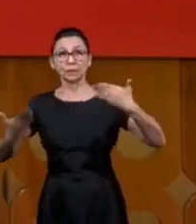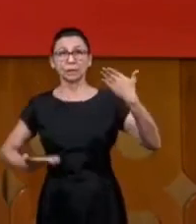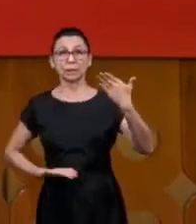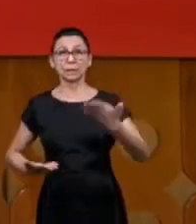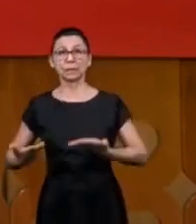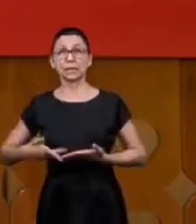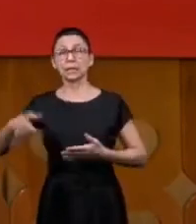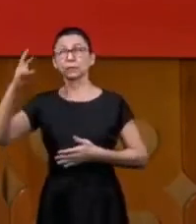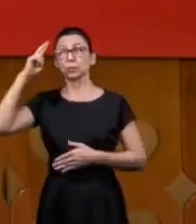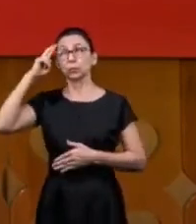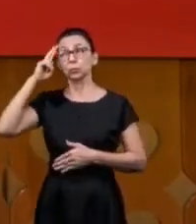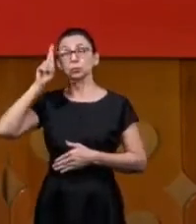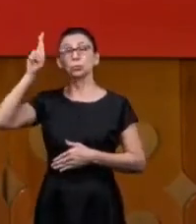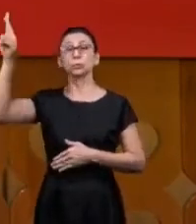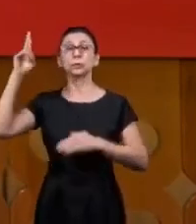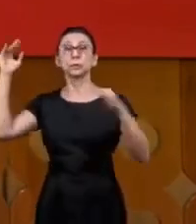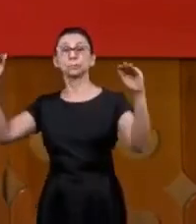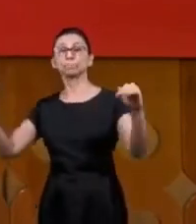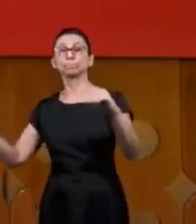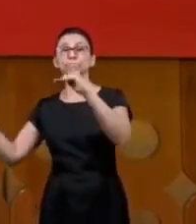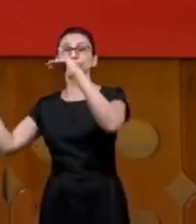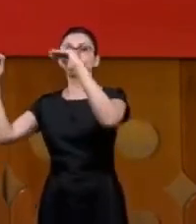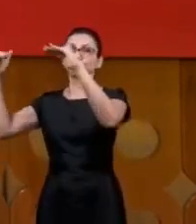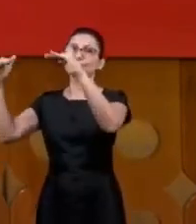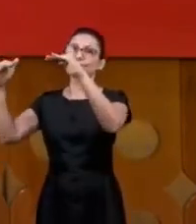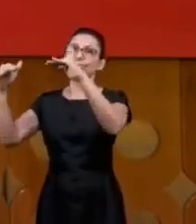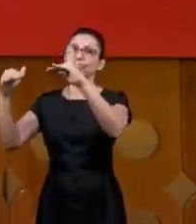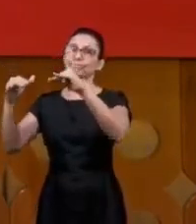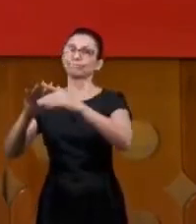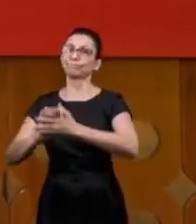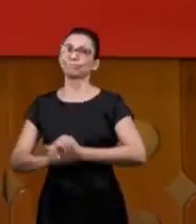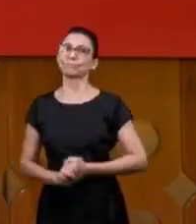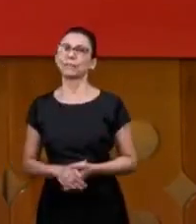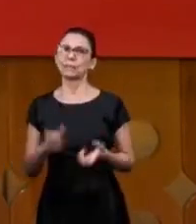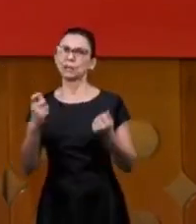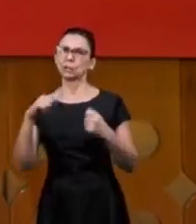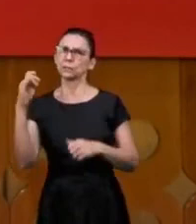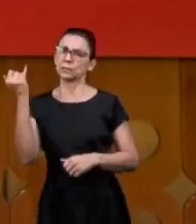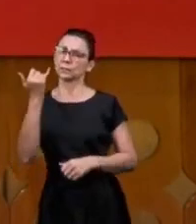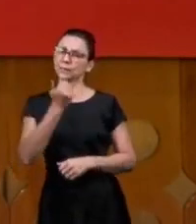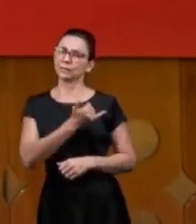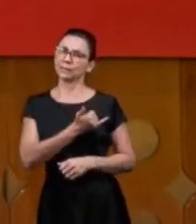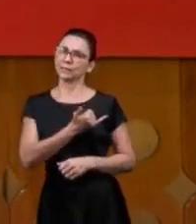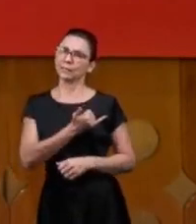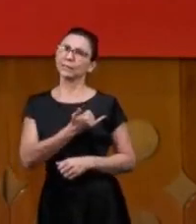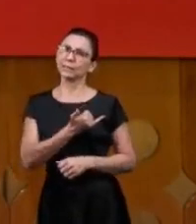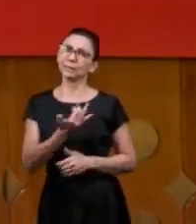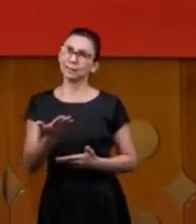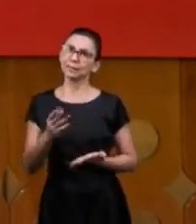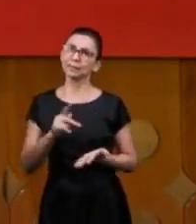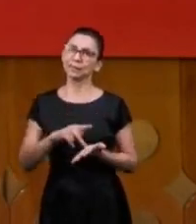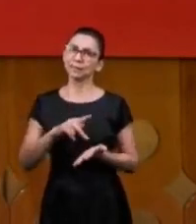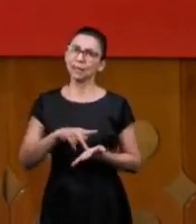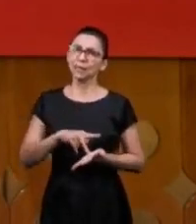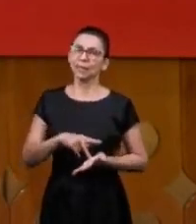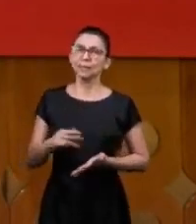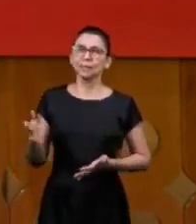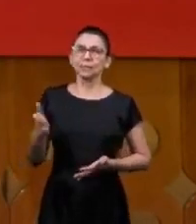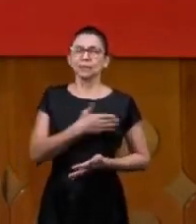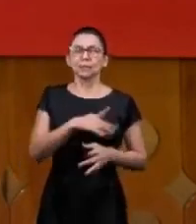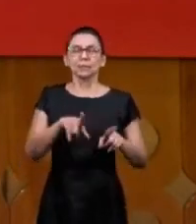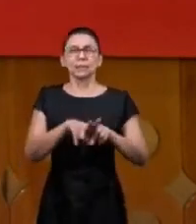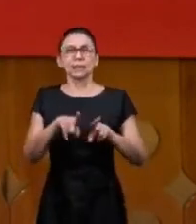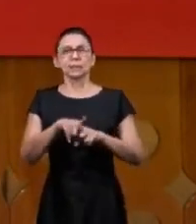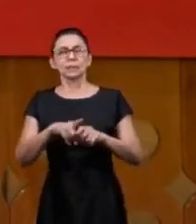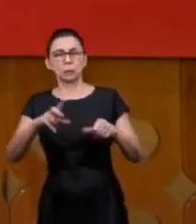I didn't even need to say this because the Lord had already said this when he called Peter with all